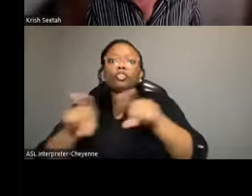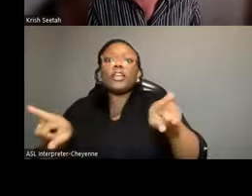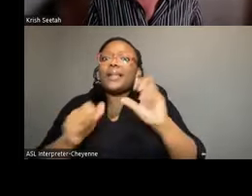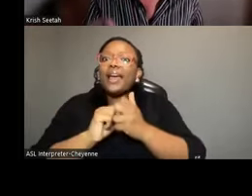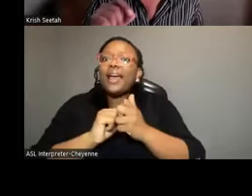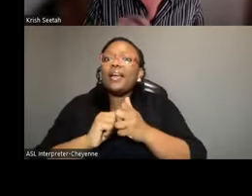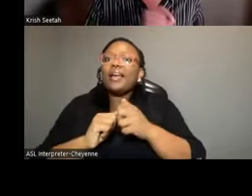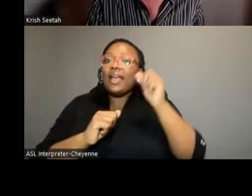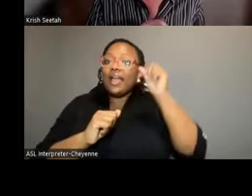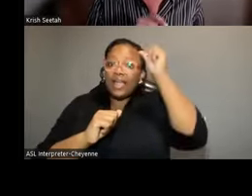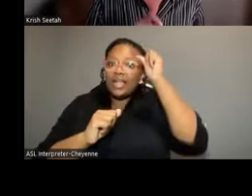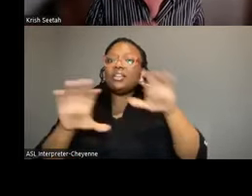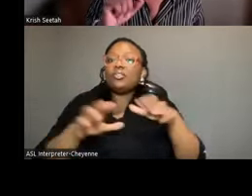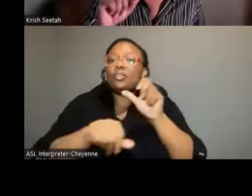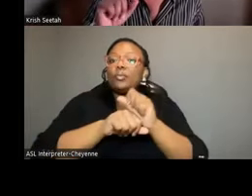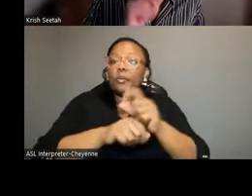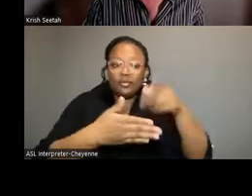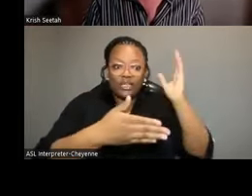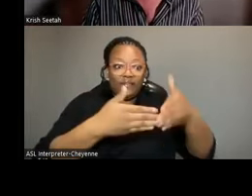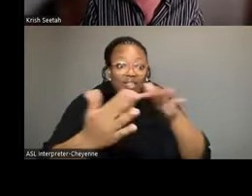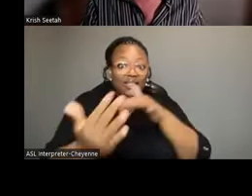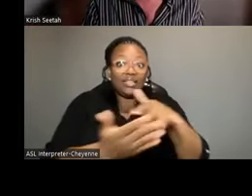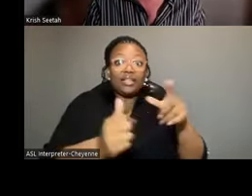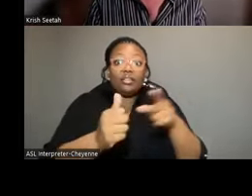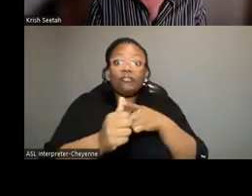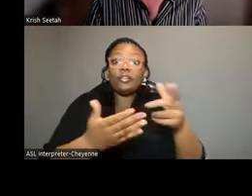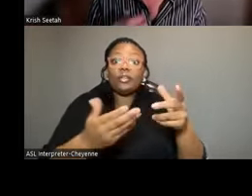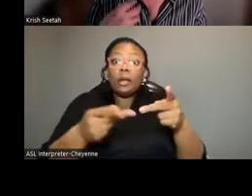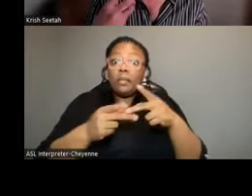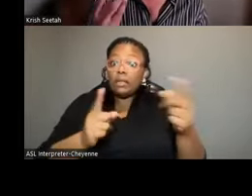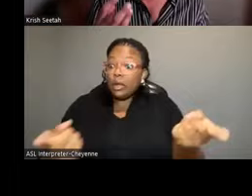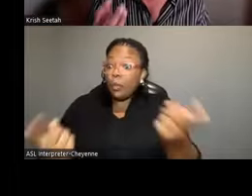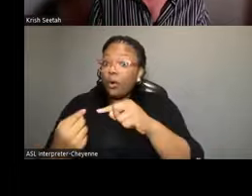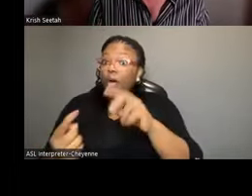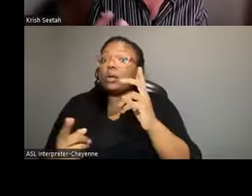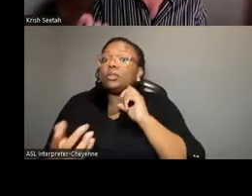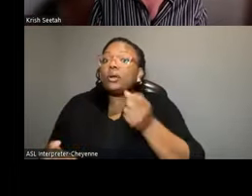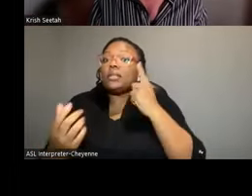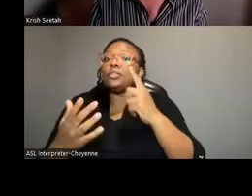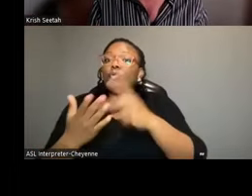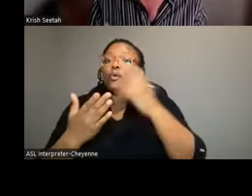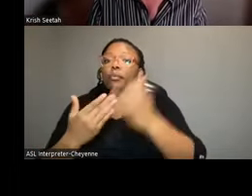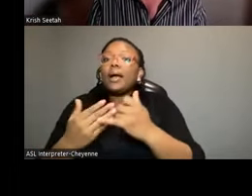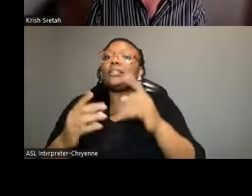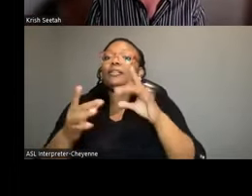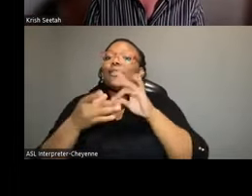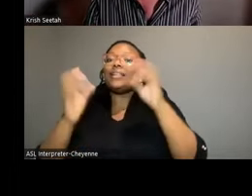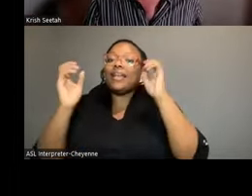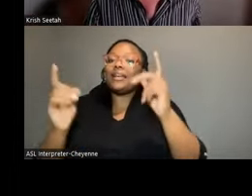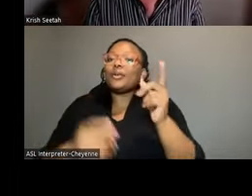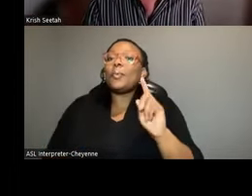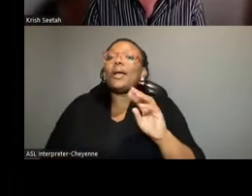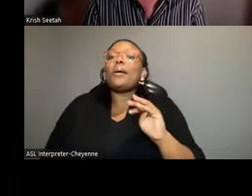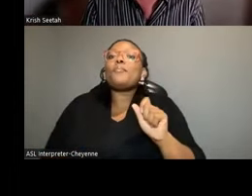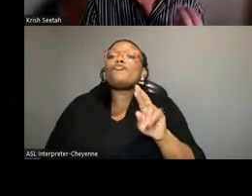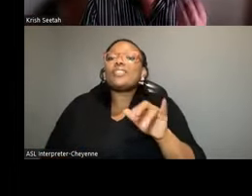undertakes this work. But as soon as he completes that study, the first place he comes to undertake a project on eradication is actually Mauritius.